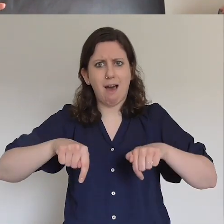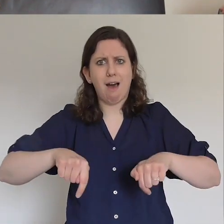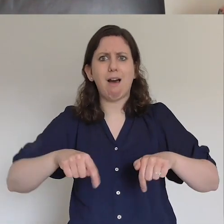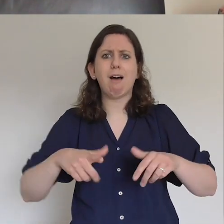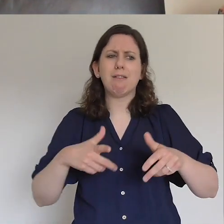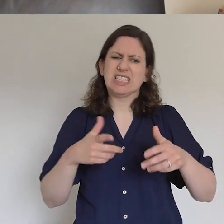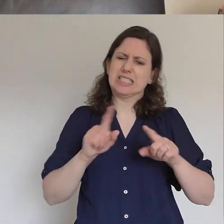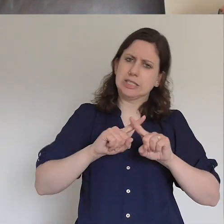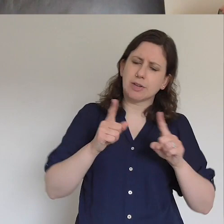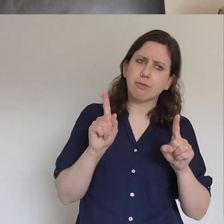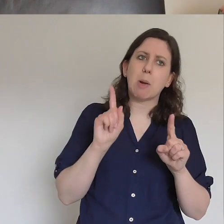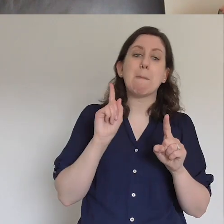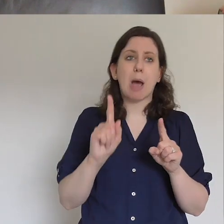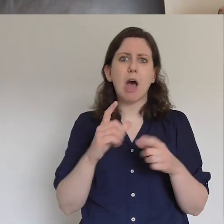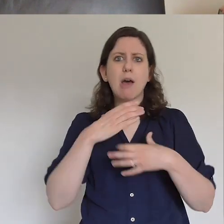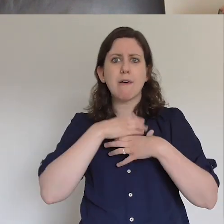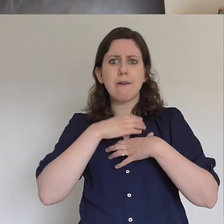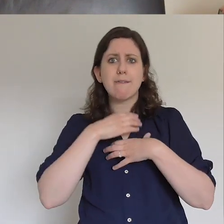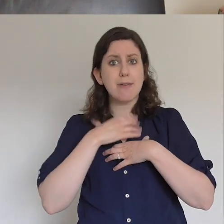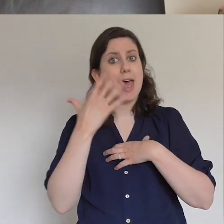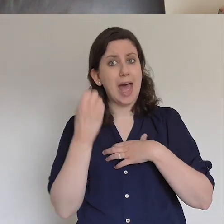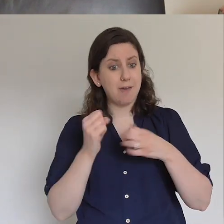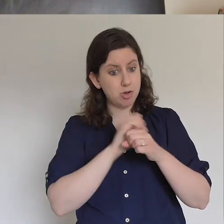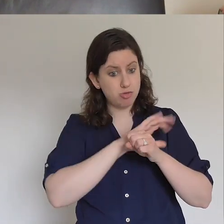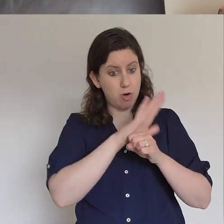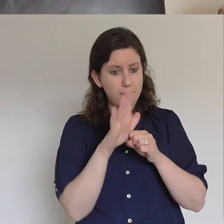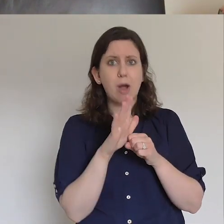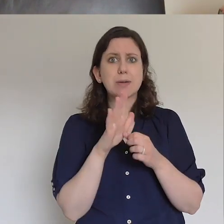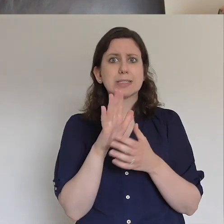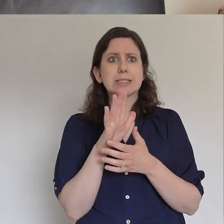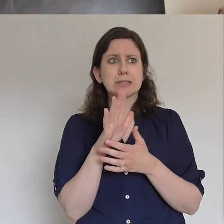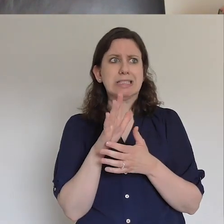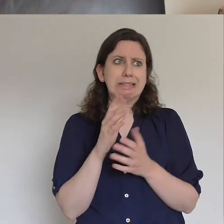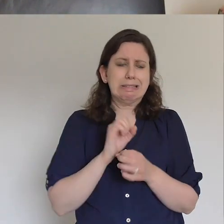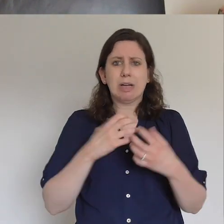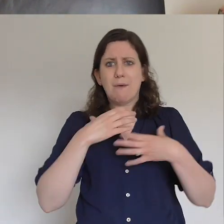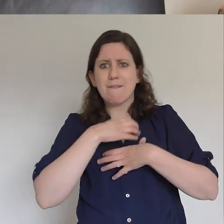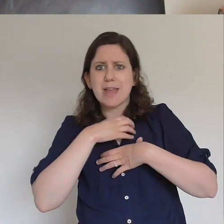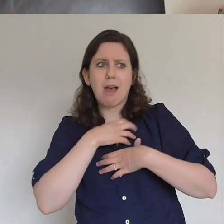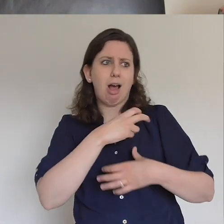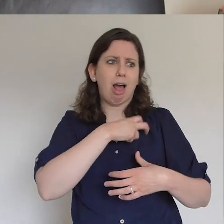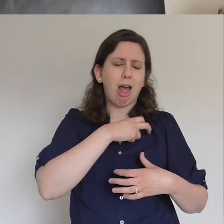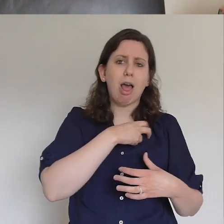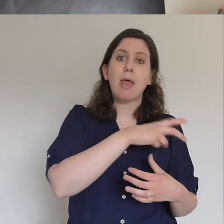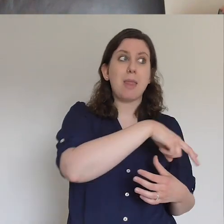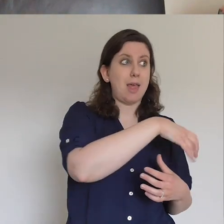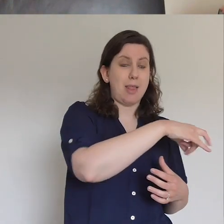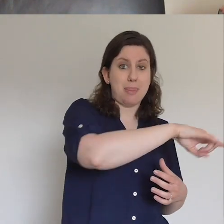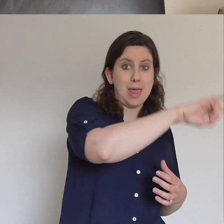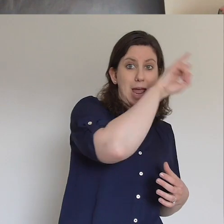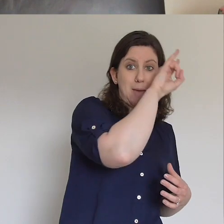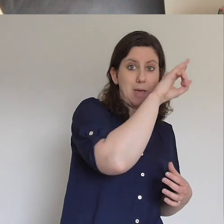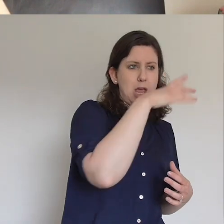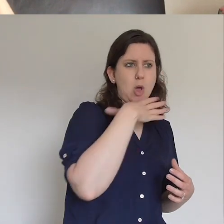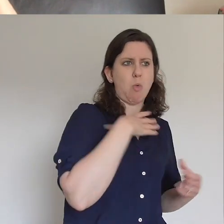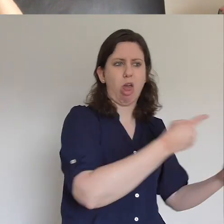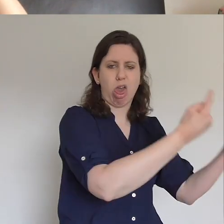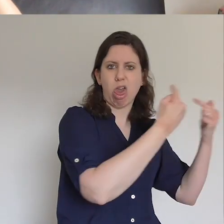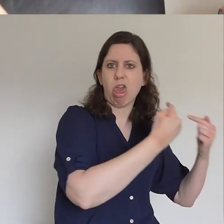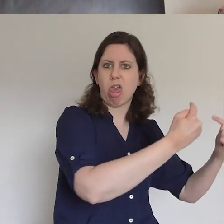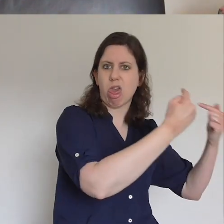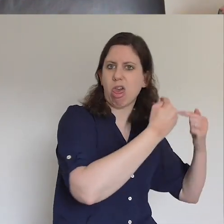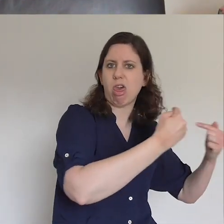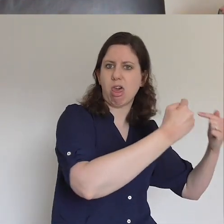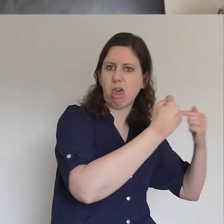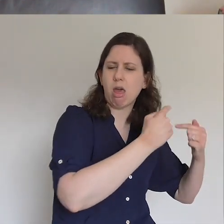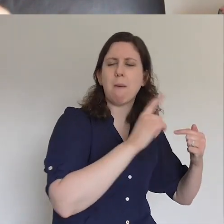wants us to be controlled and limited and driven by that fear but I really believe the Lord is just saying my children I